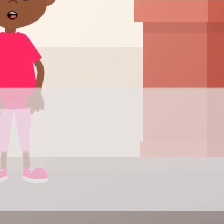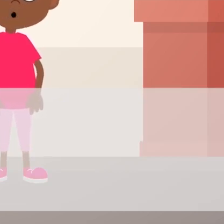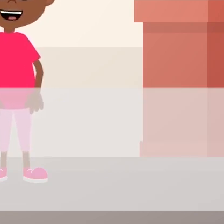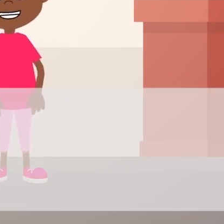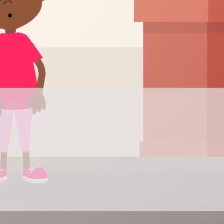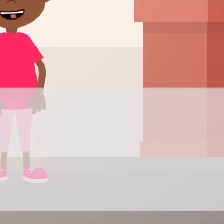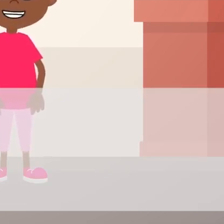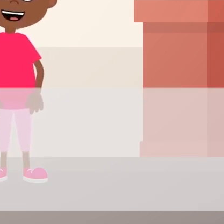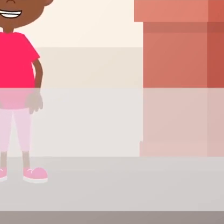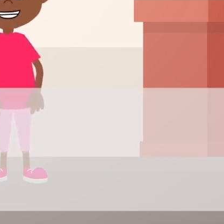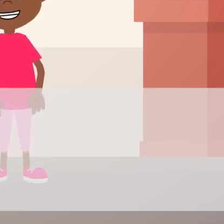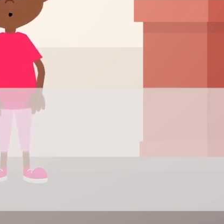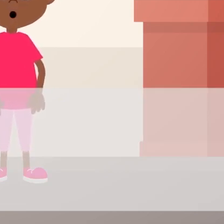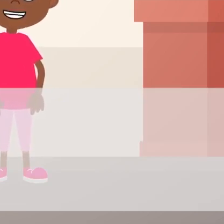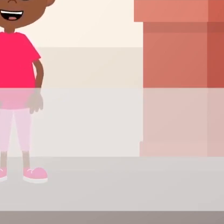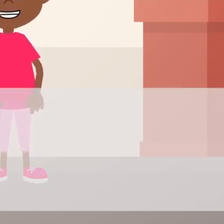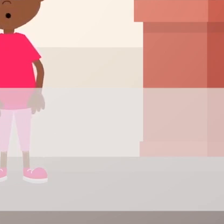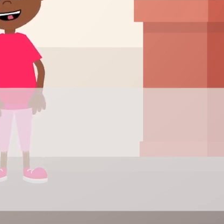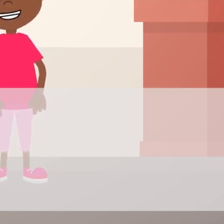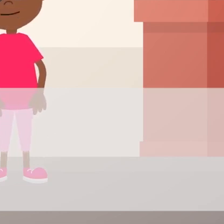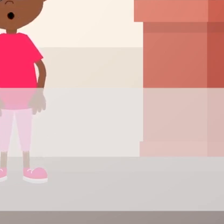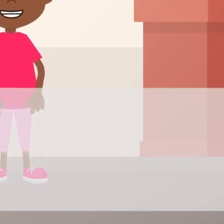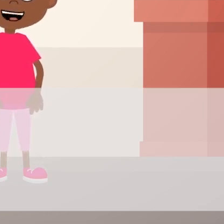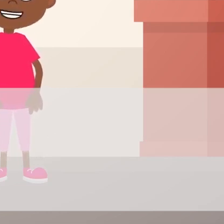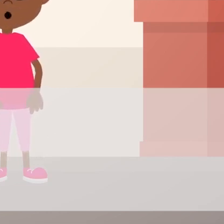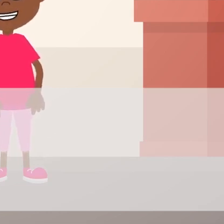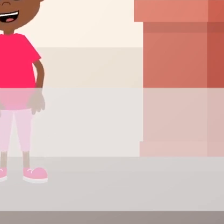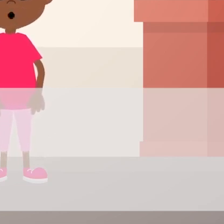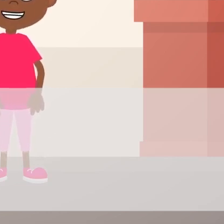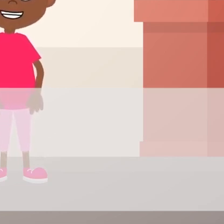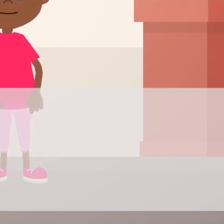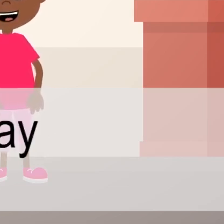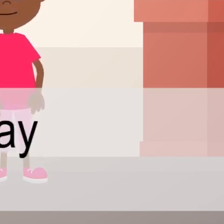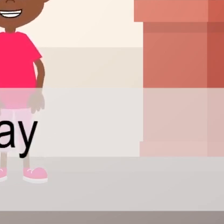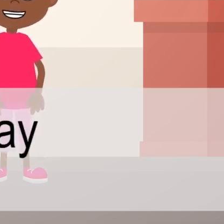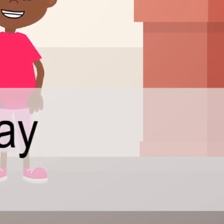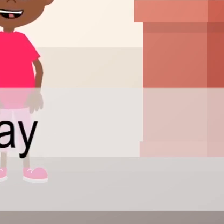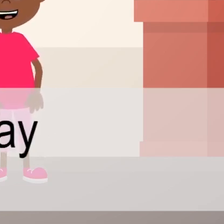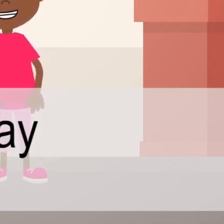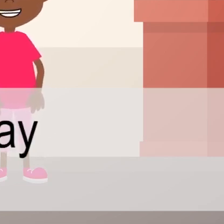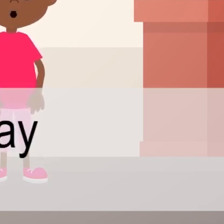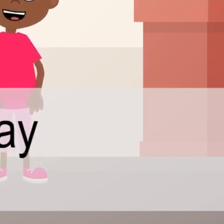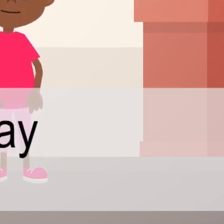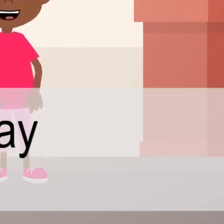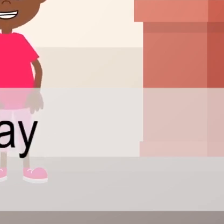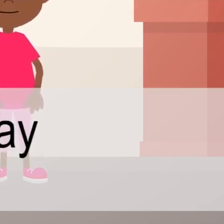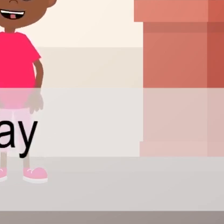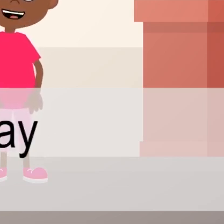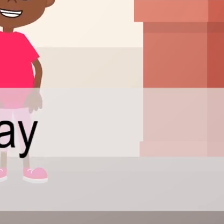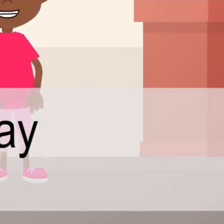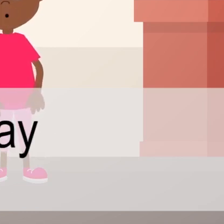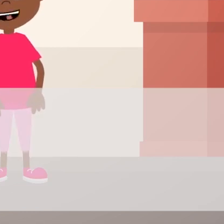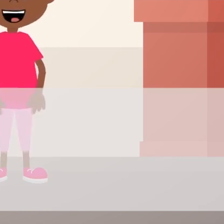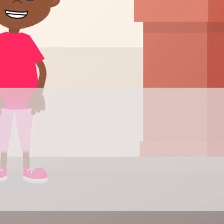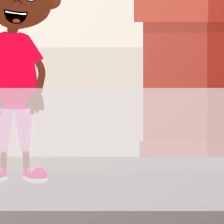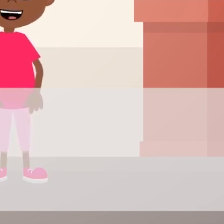these days. So do you, so do you. Such a decent, such a decent.